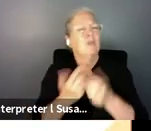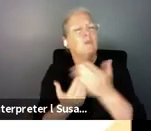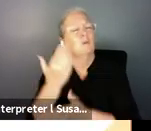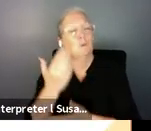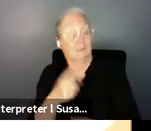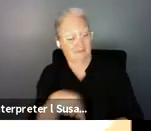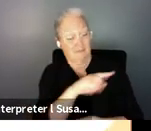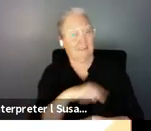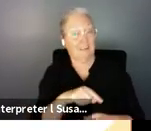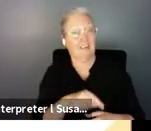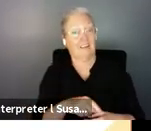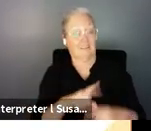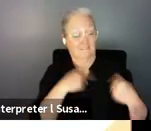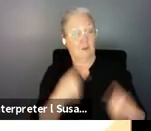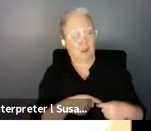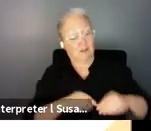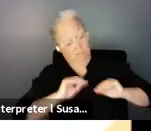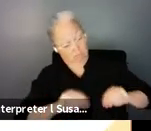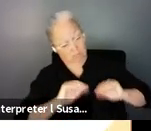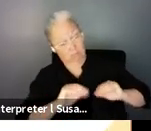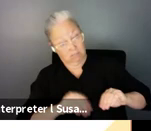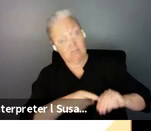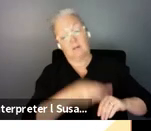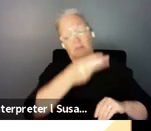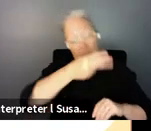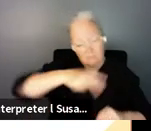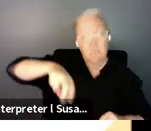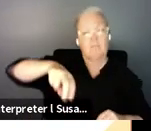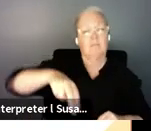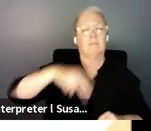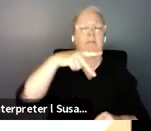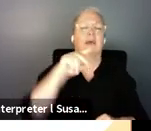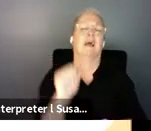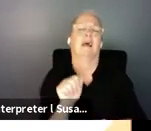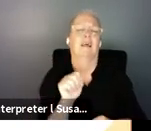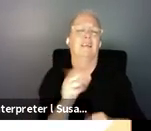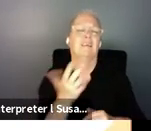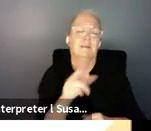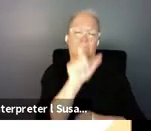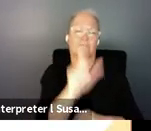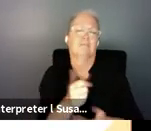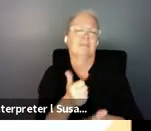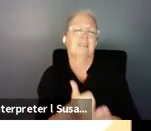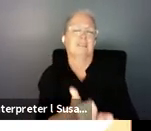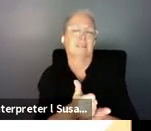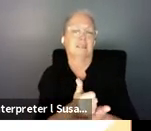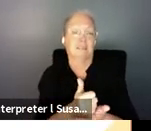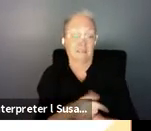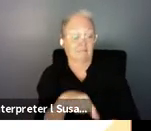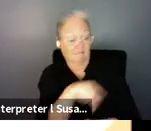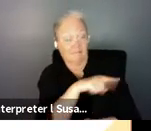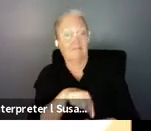were trained to become personal assistants and the good thing was that and these volunteers were